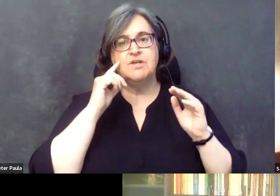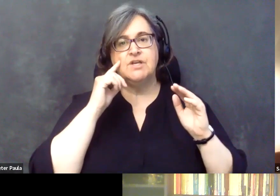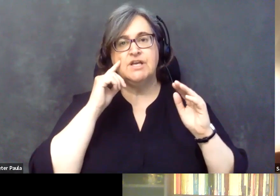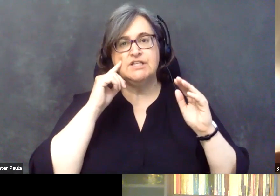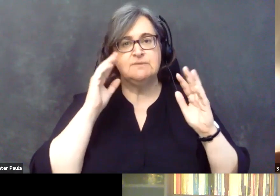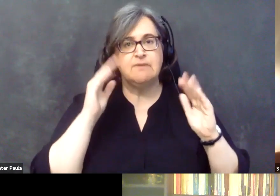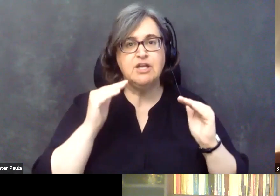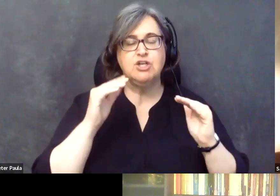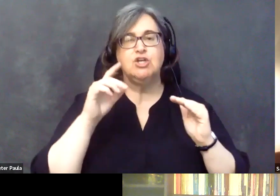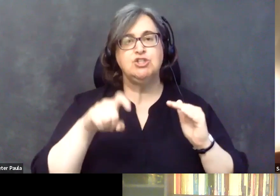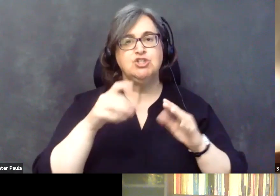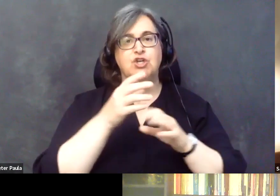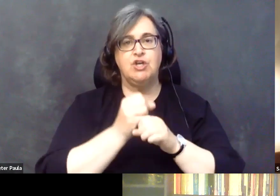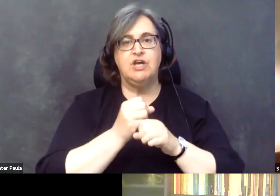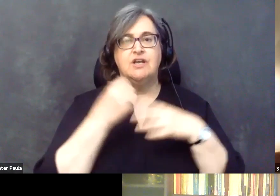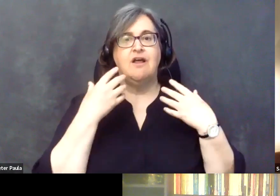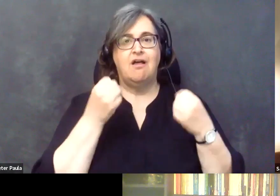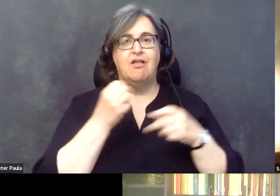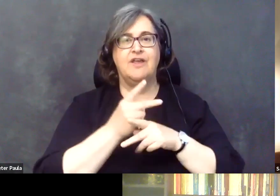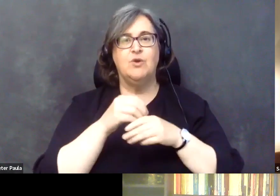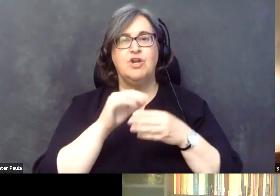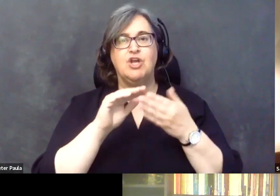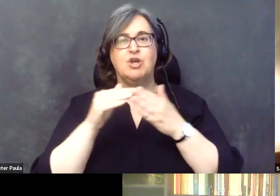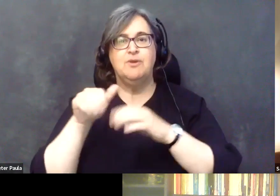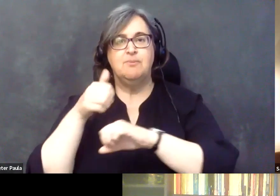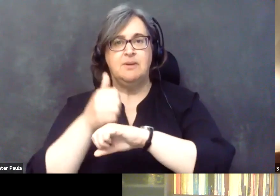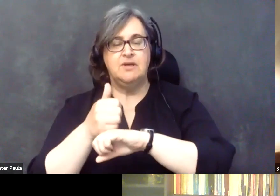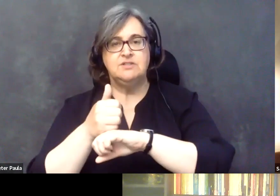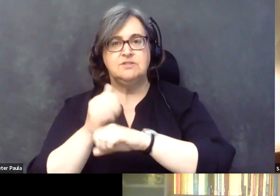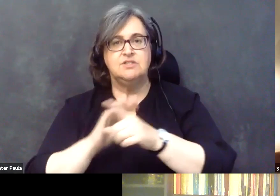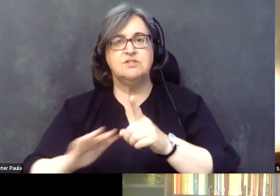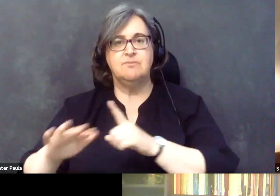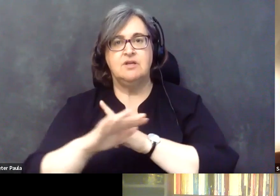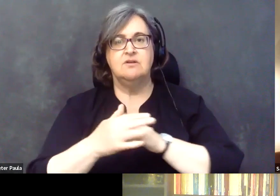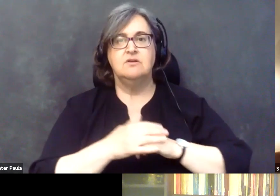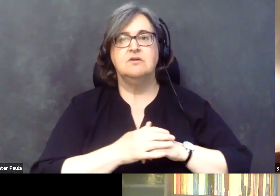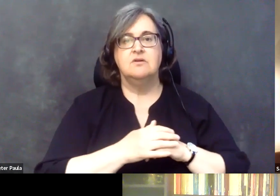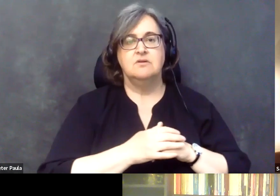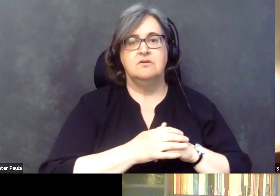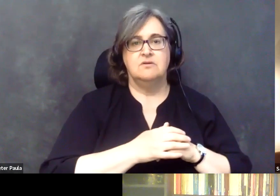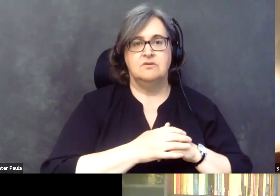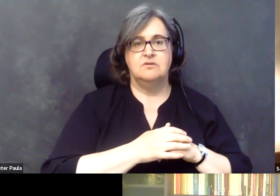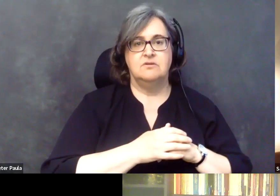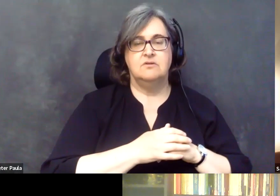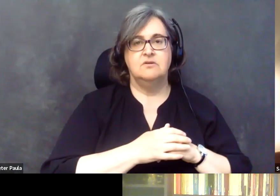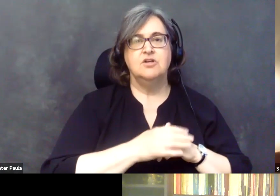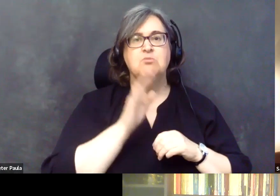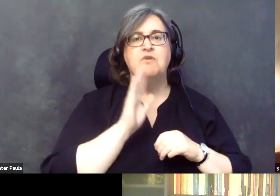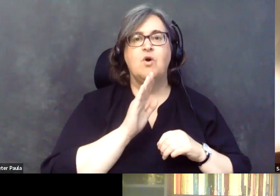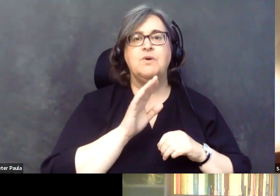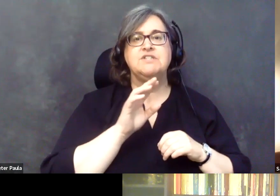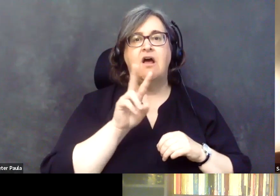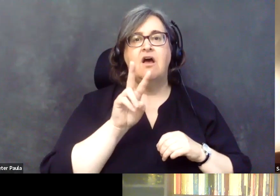health care in the community-based settings. It went from a volume-based to a value-based